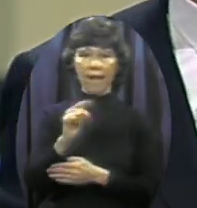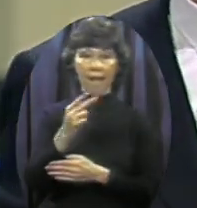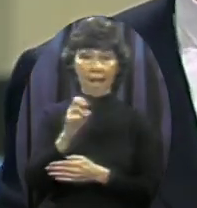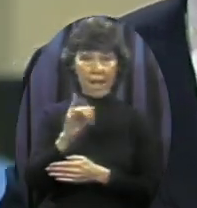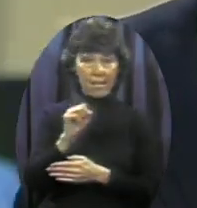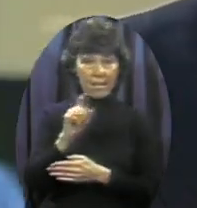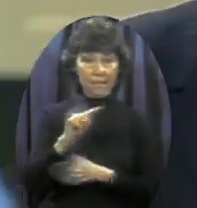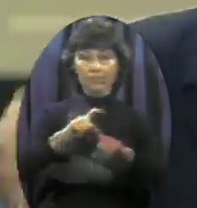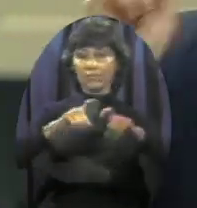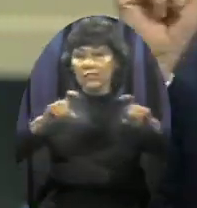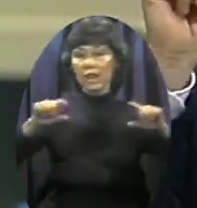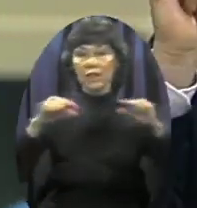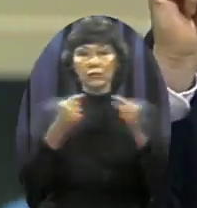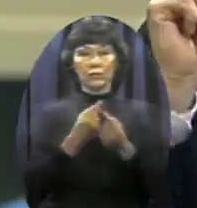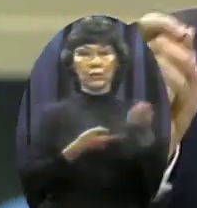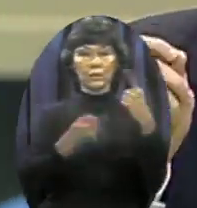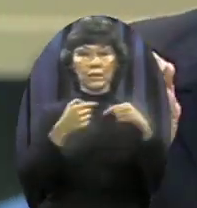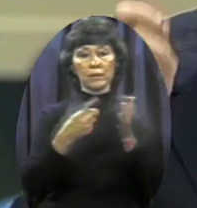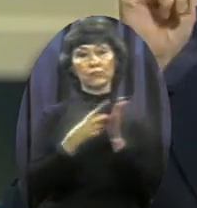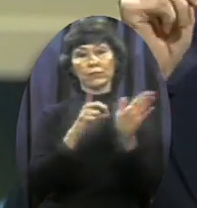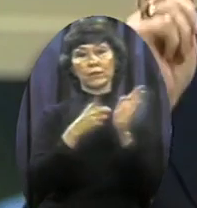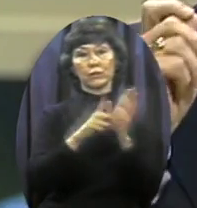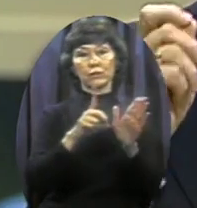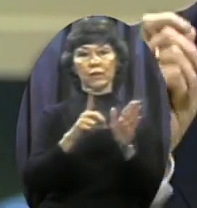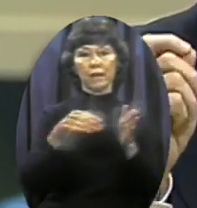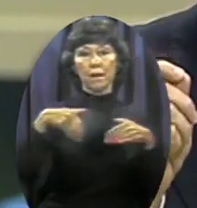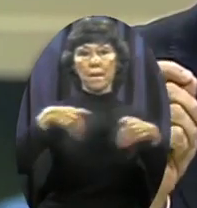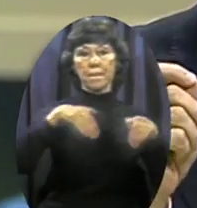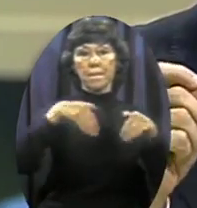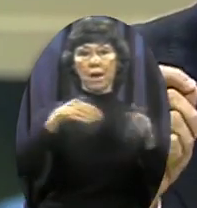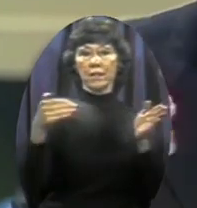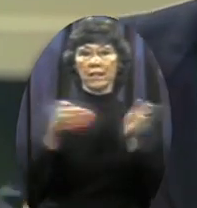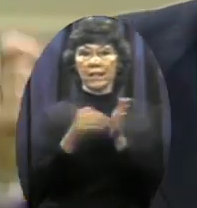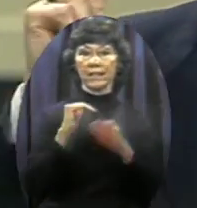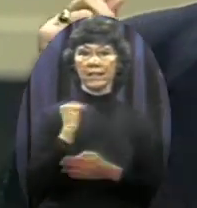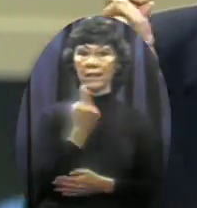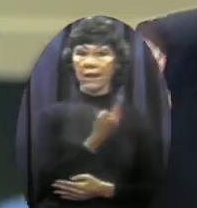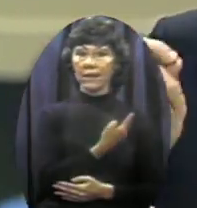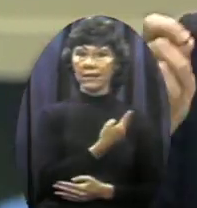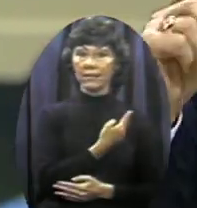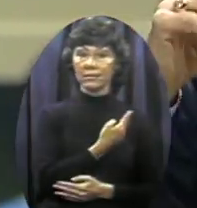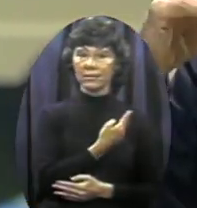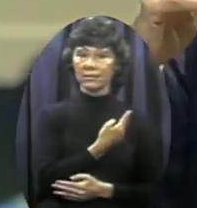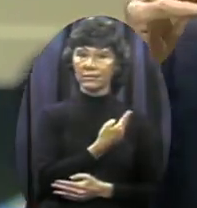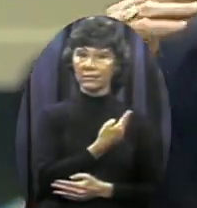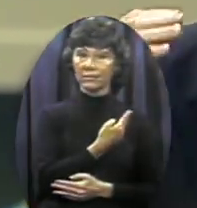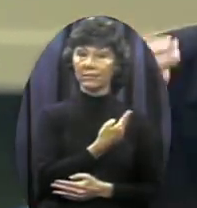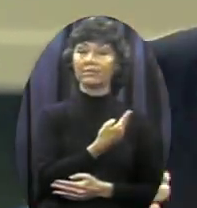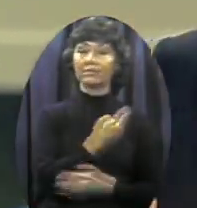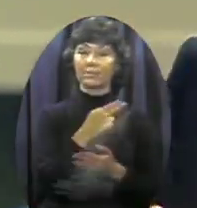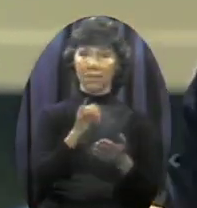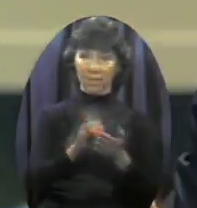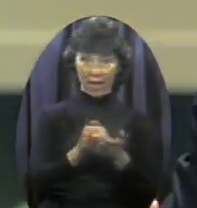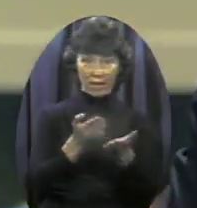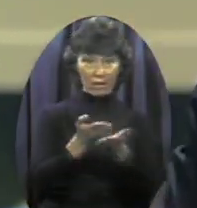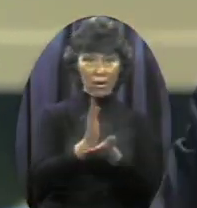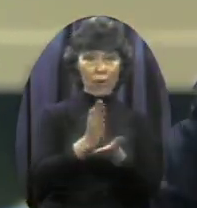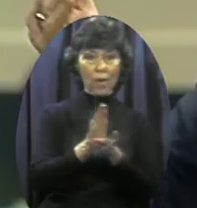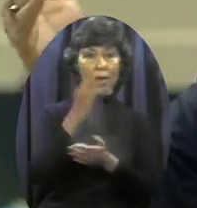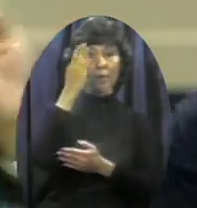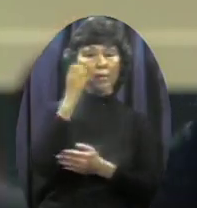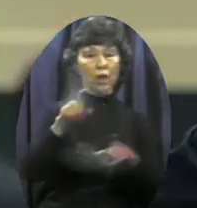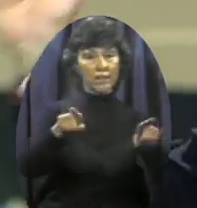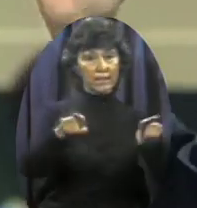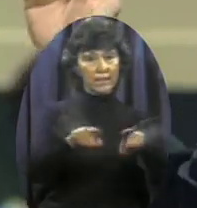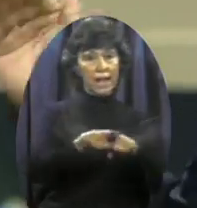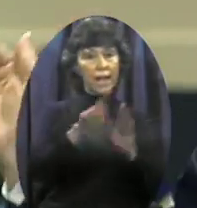and march I would never do anything to prohibit that right Because the same constitutional right That